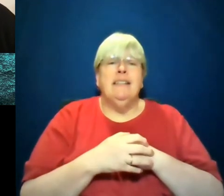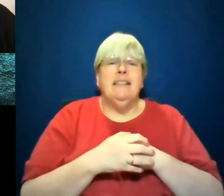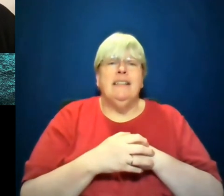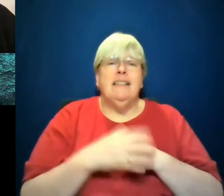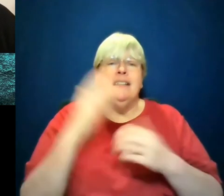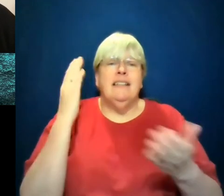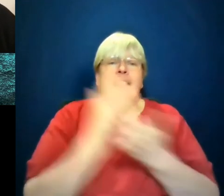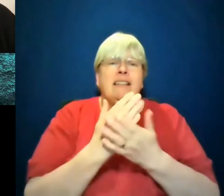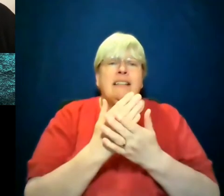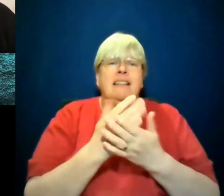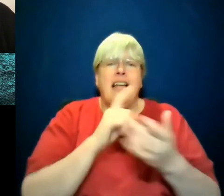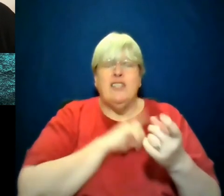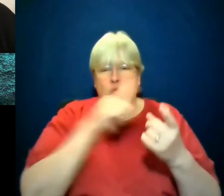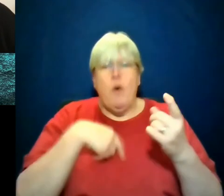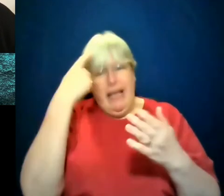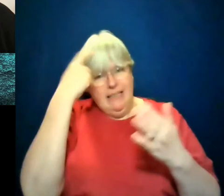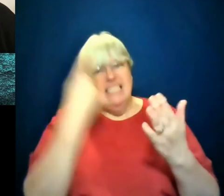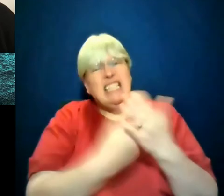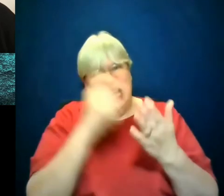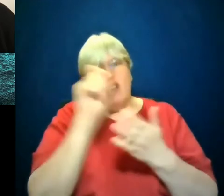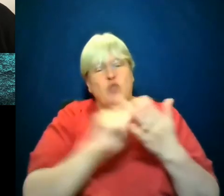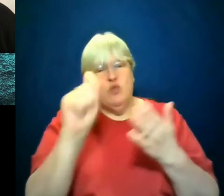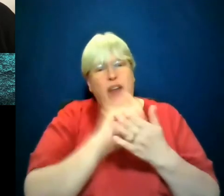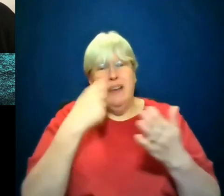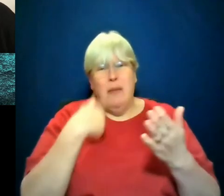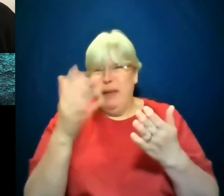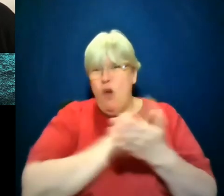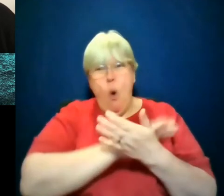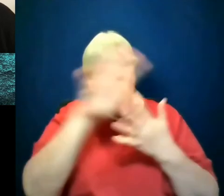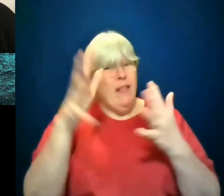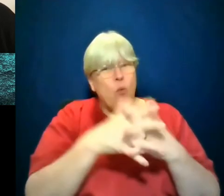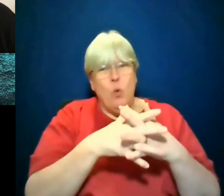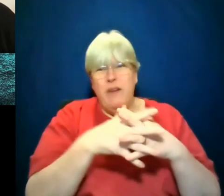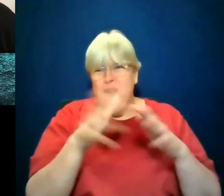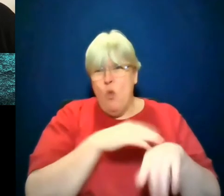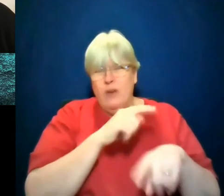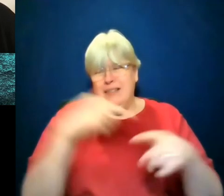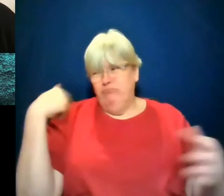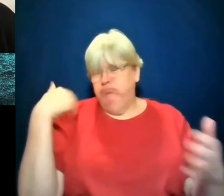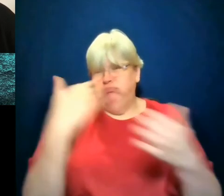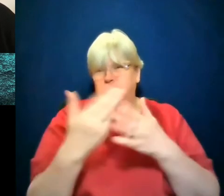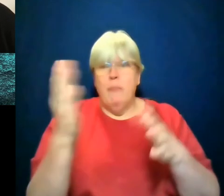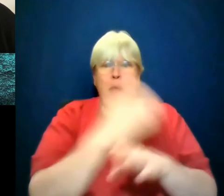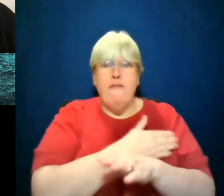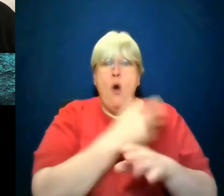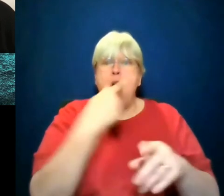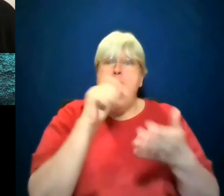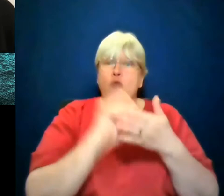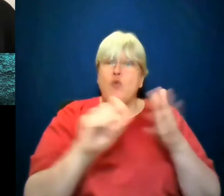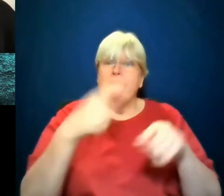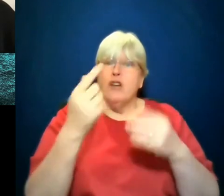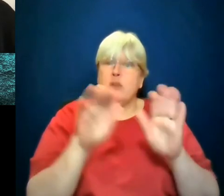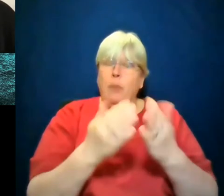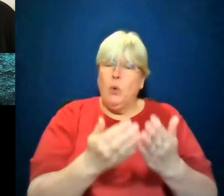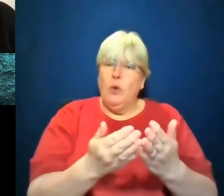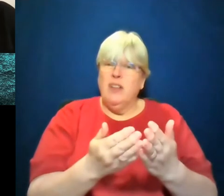literally why I decided to write books, because I have been in Hollywood for years before I wrote my first novel. And I wasn't